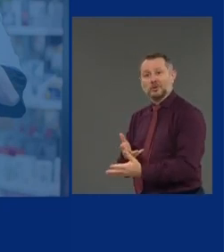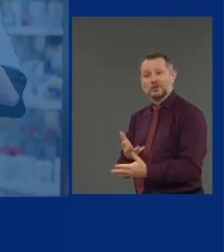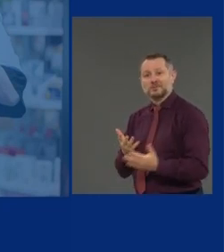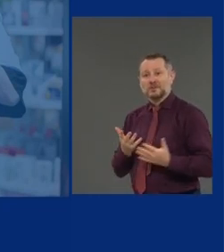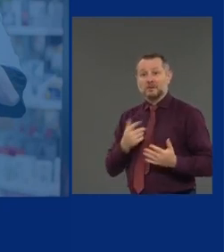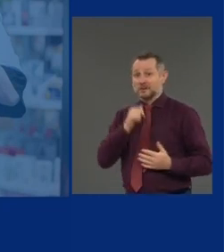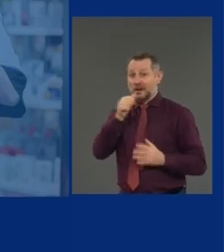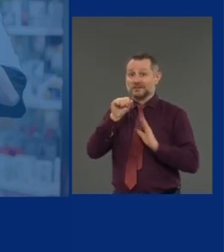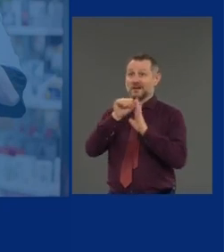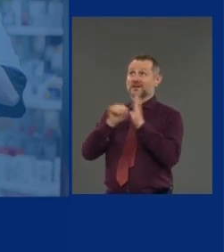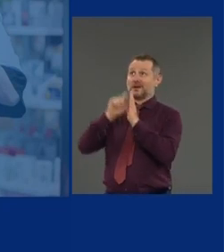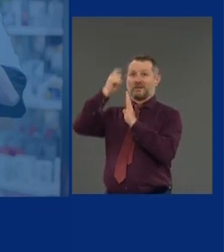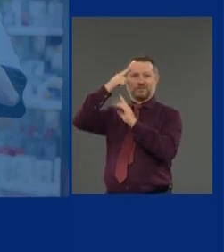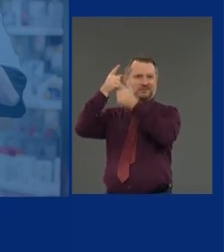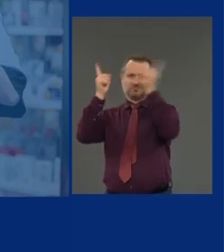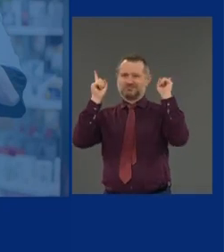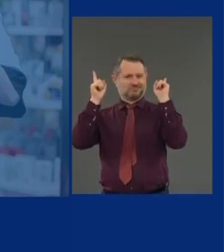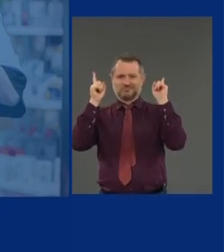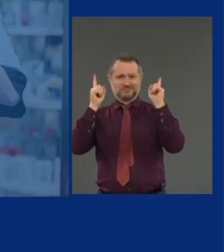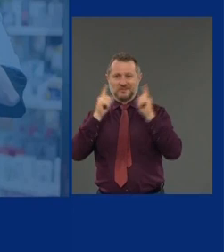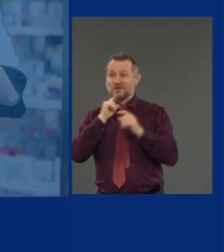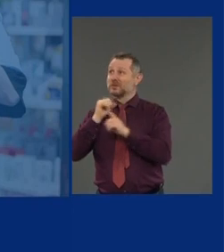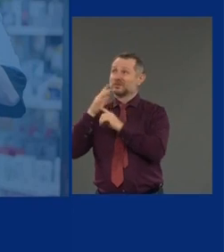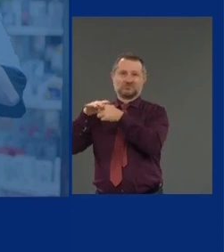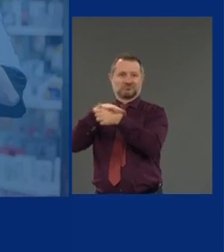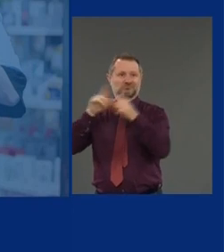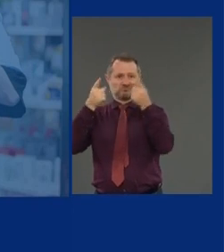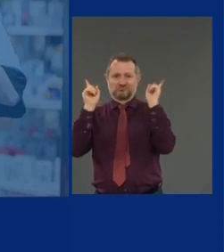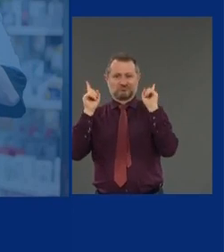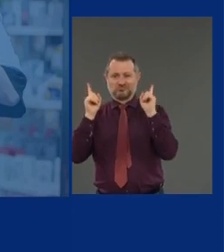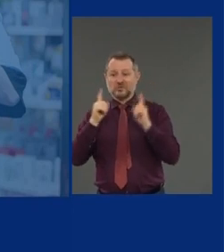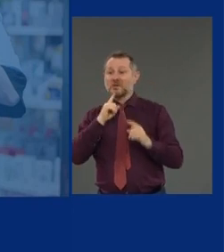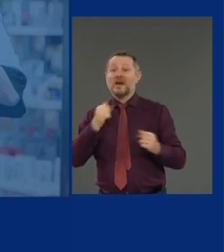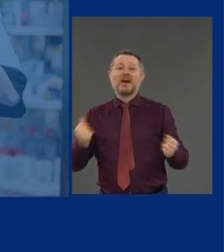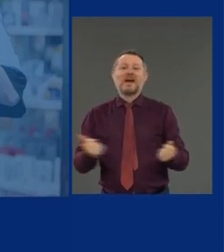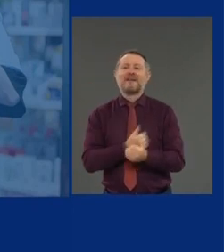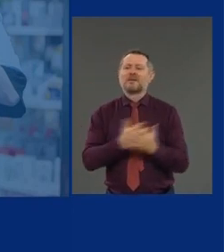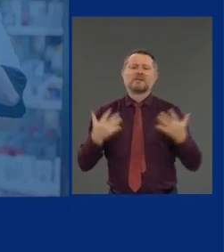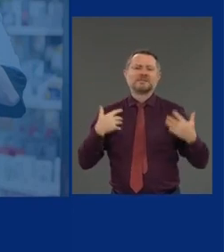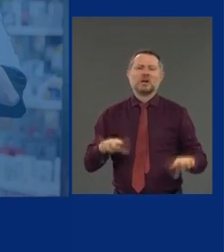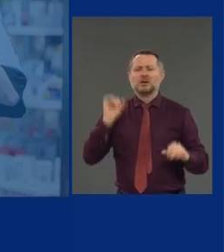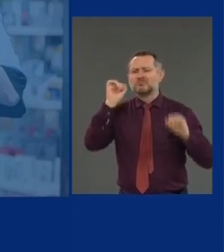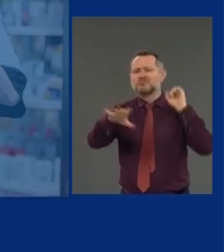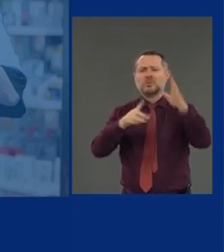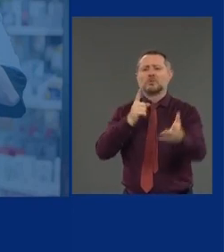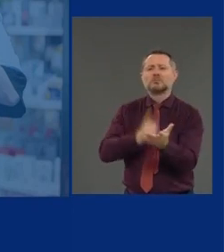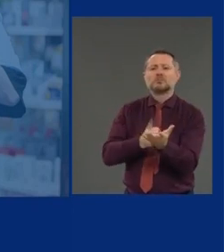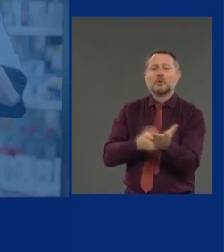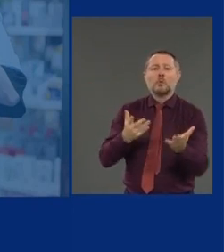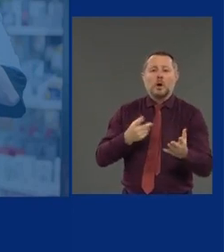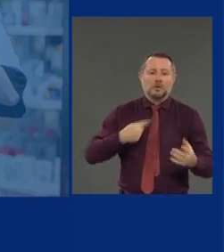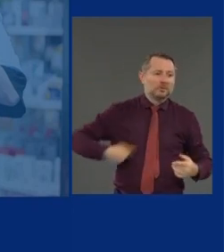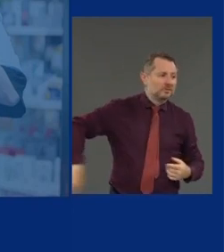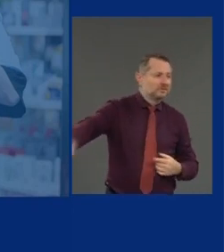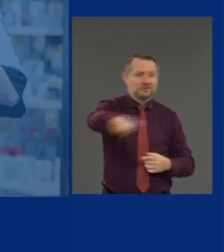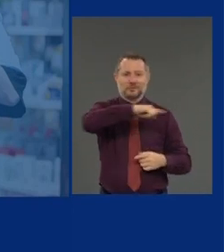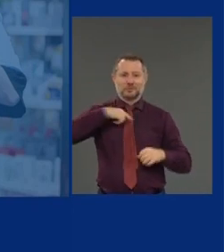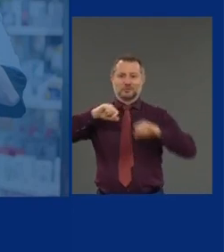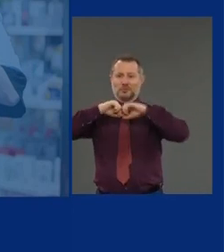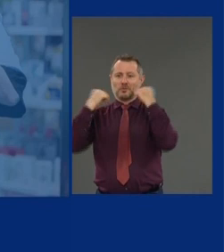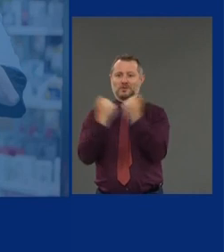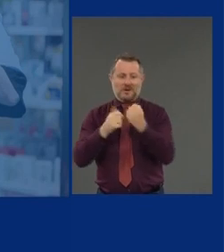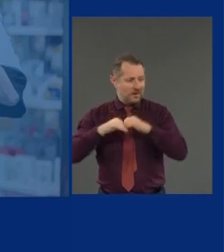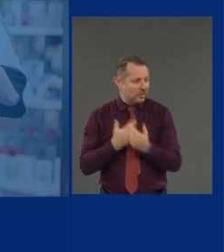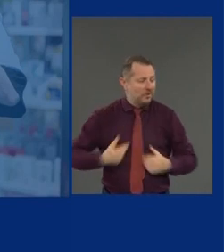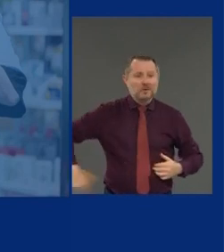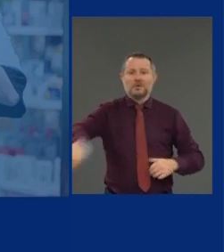has always been about what society does. It's been a social issue. Can people